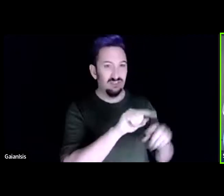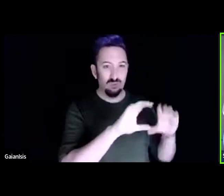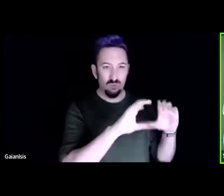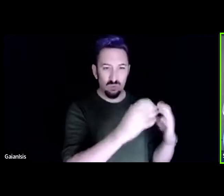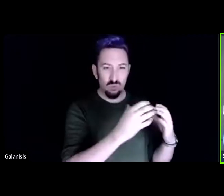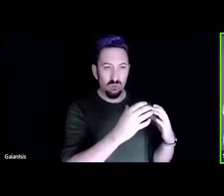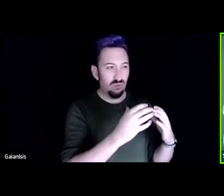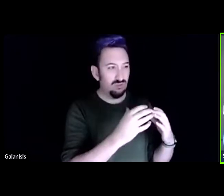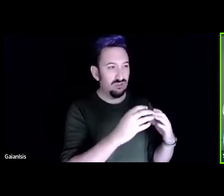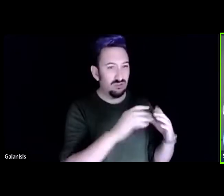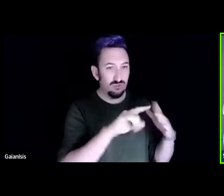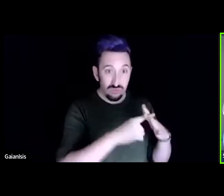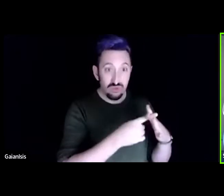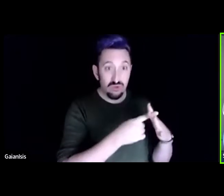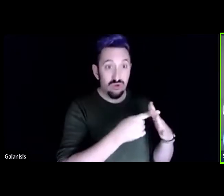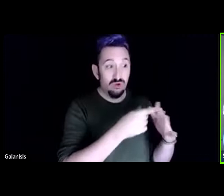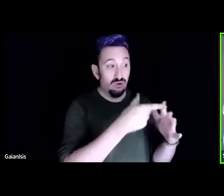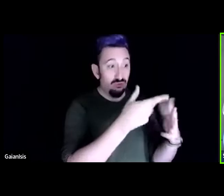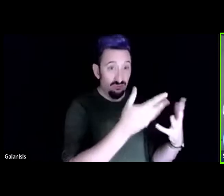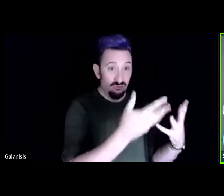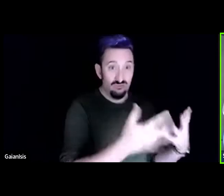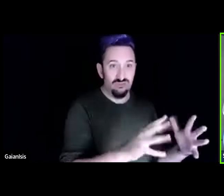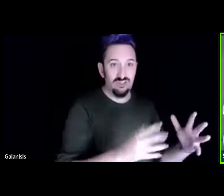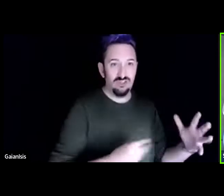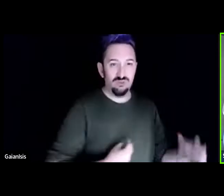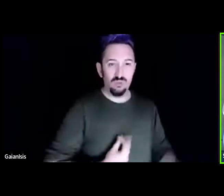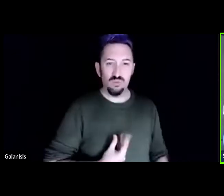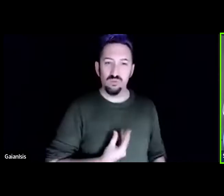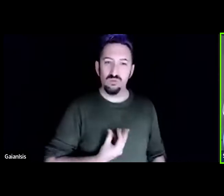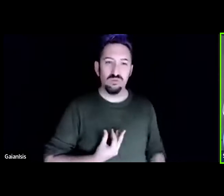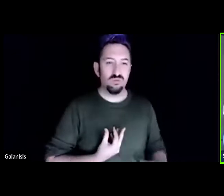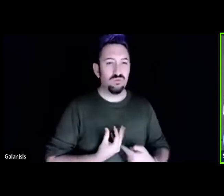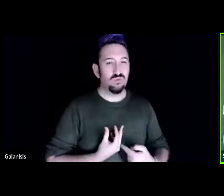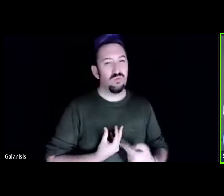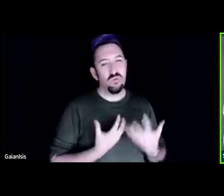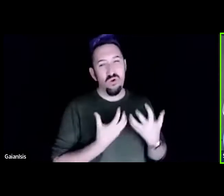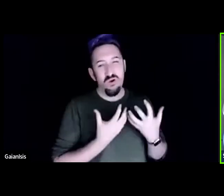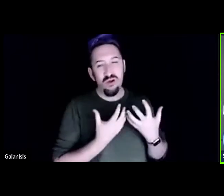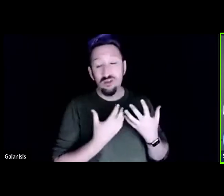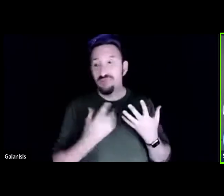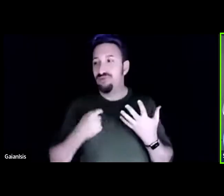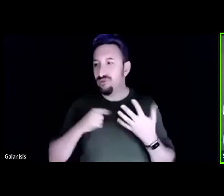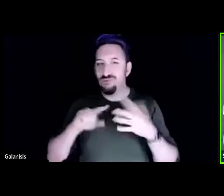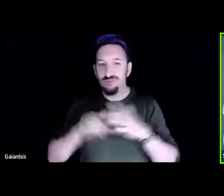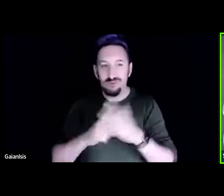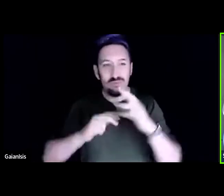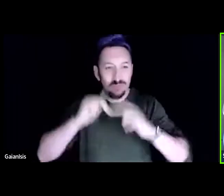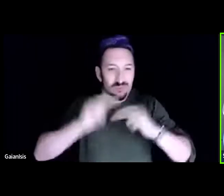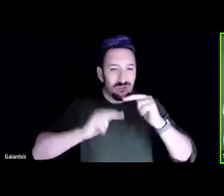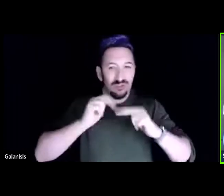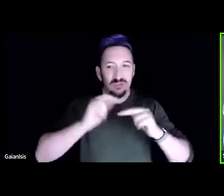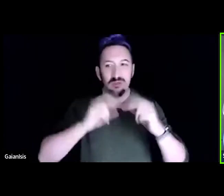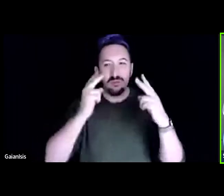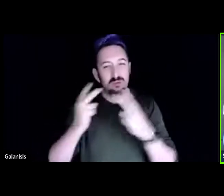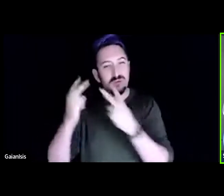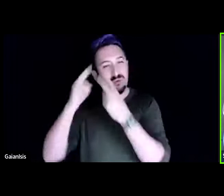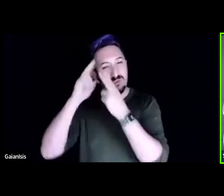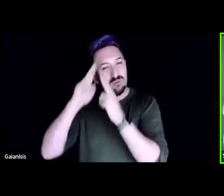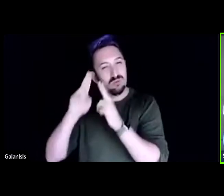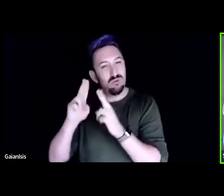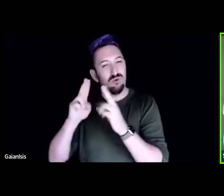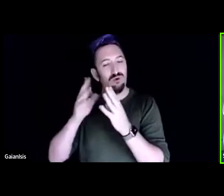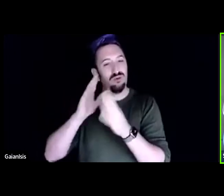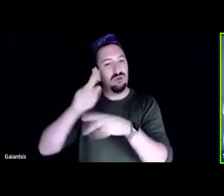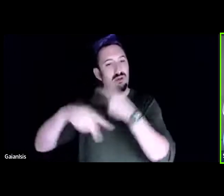started building memorial gardens and spiral gardens and learning more about how I